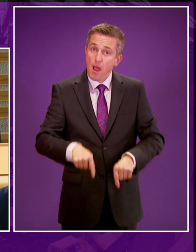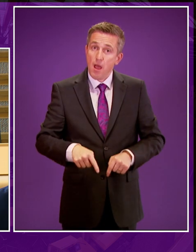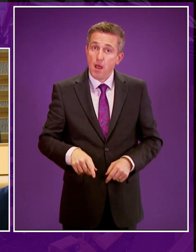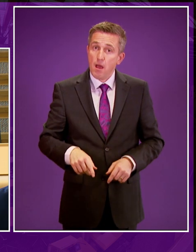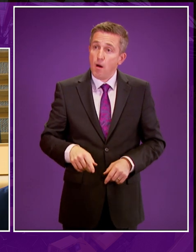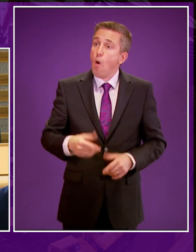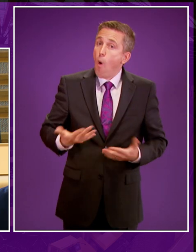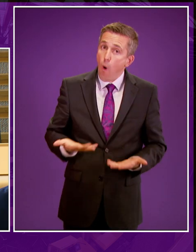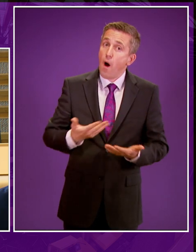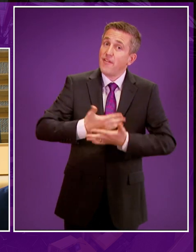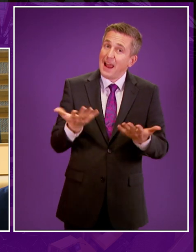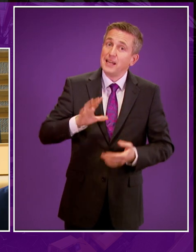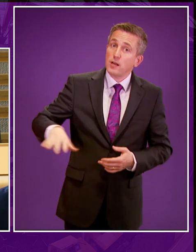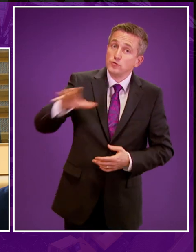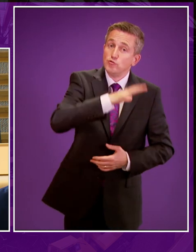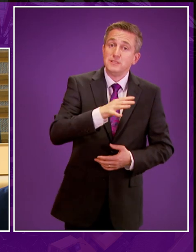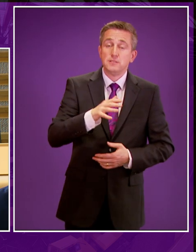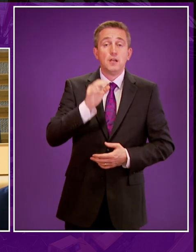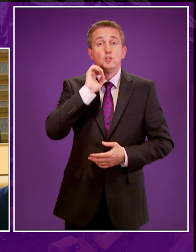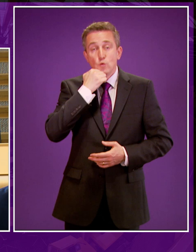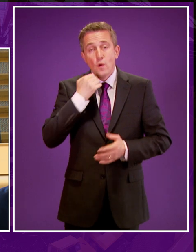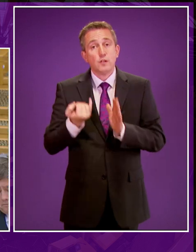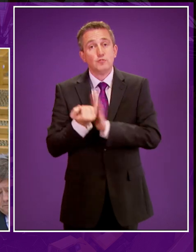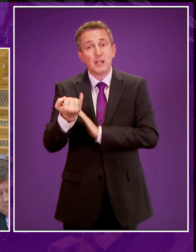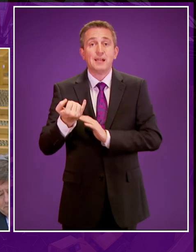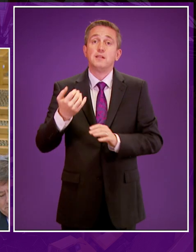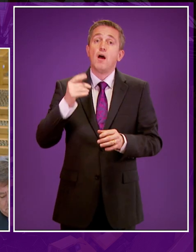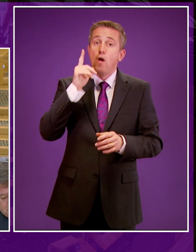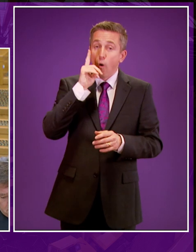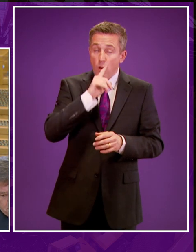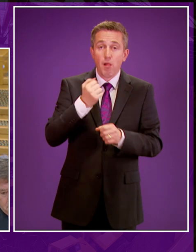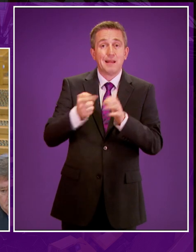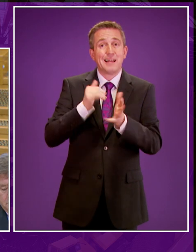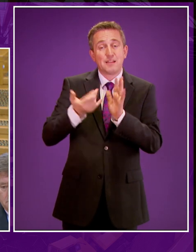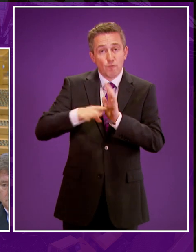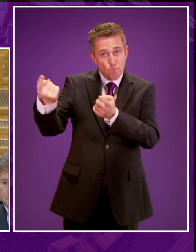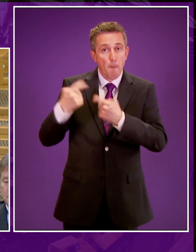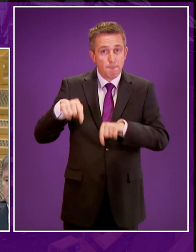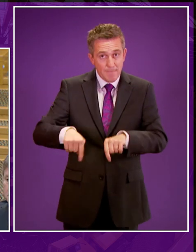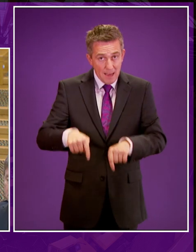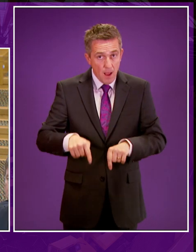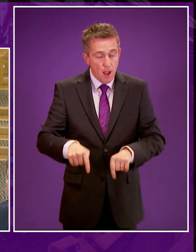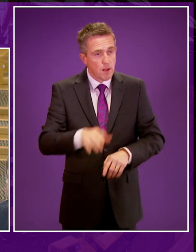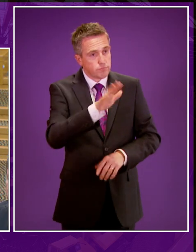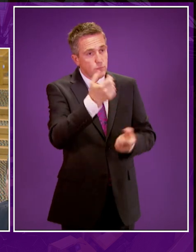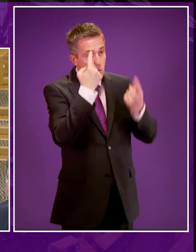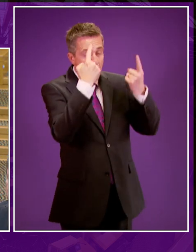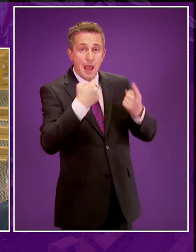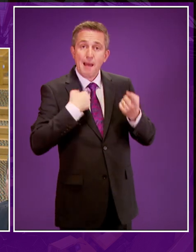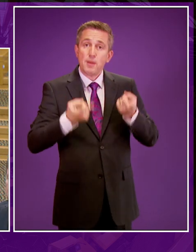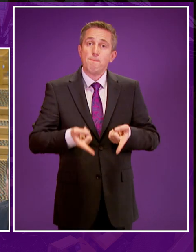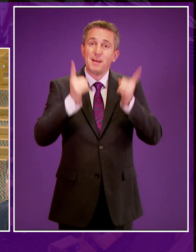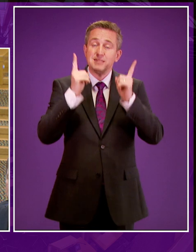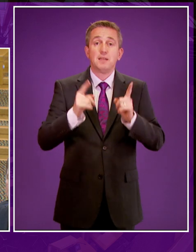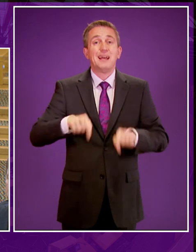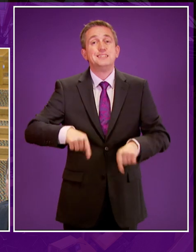he would rule out taking frack gas from? Paul Wheelhouse. Well, as Mr Fraser knows, I am the Minister for Energy